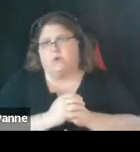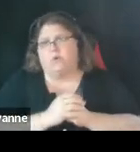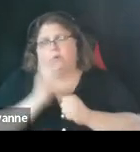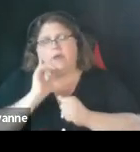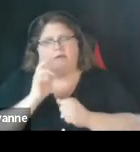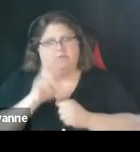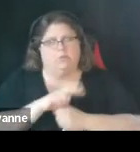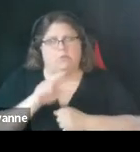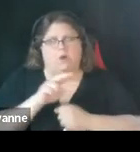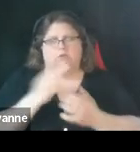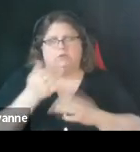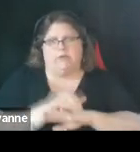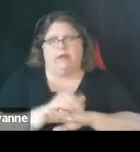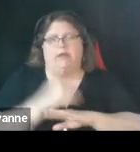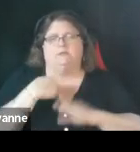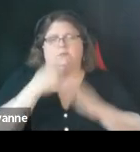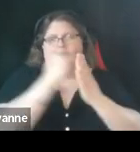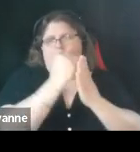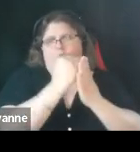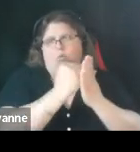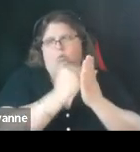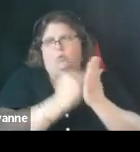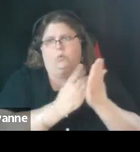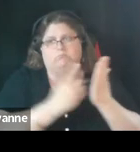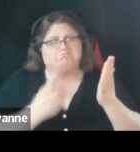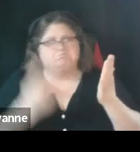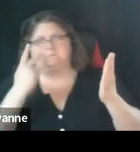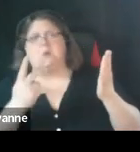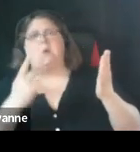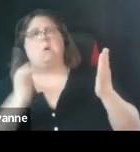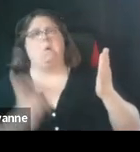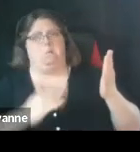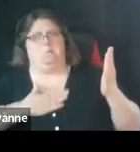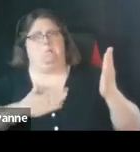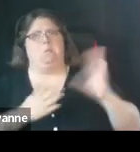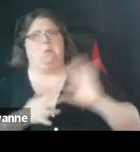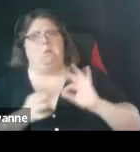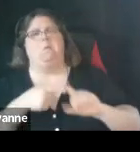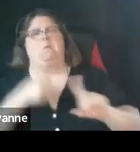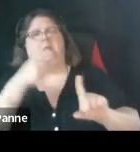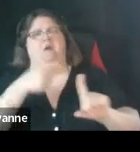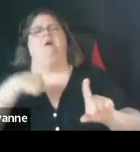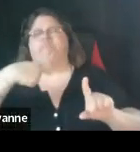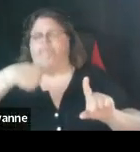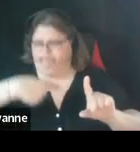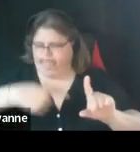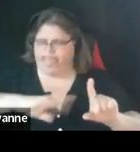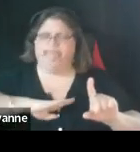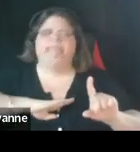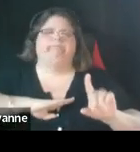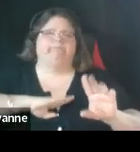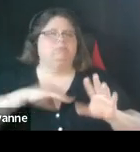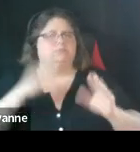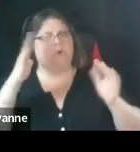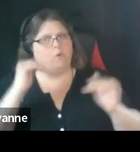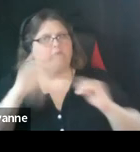um and we're hoping that um as we go through the document within some detail uh that we will come